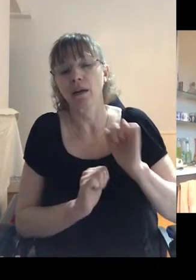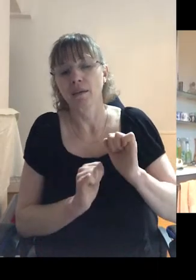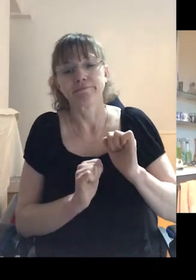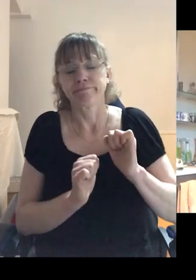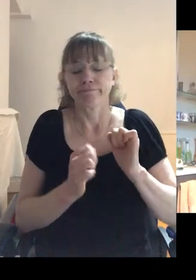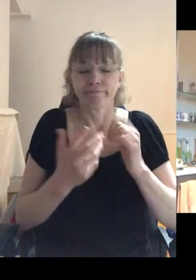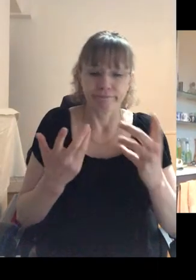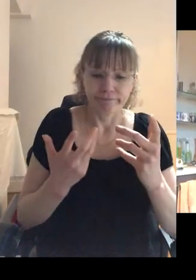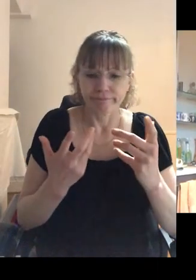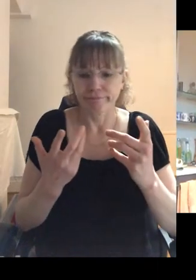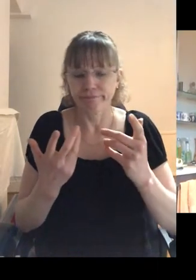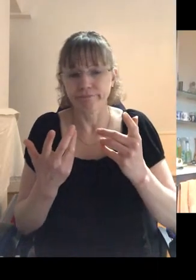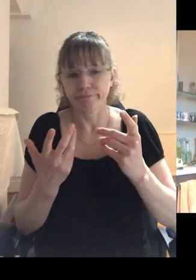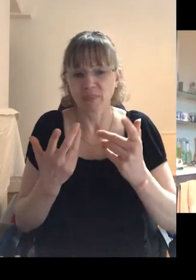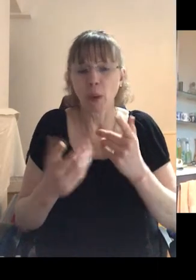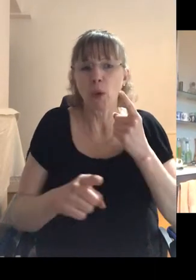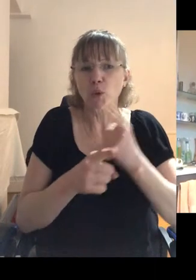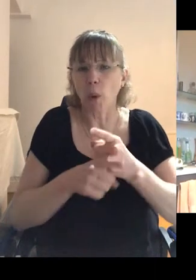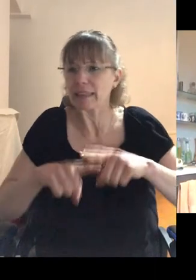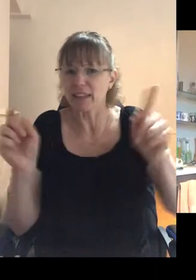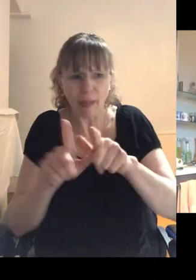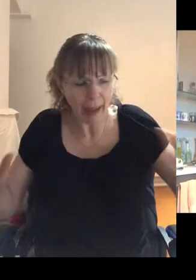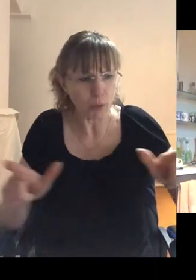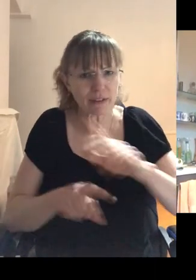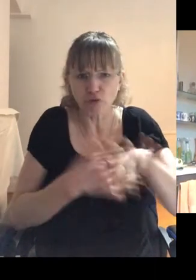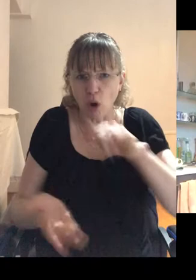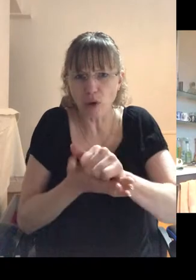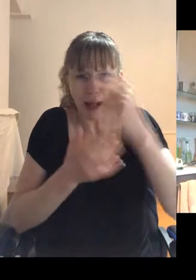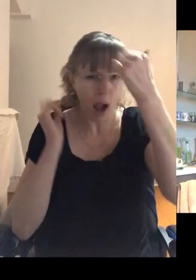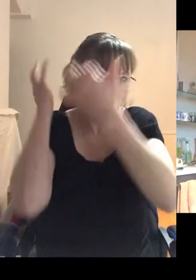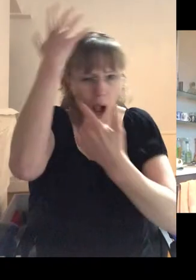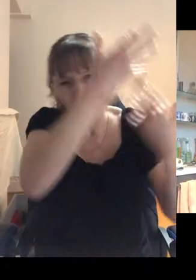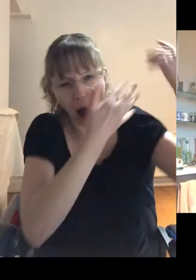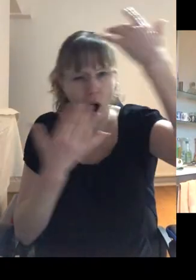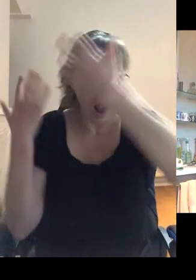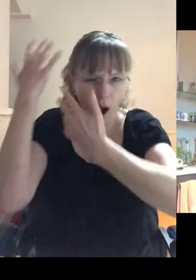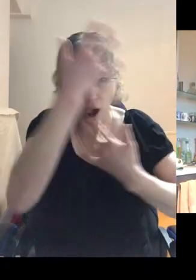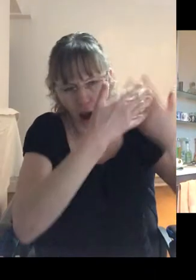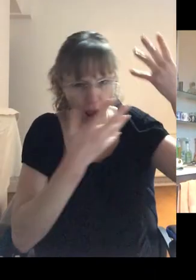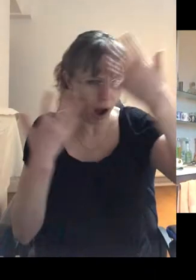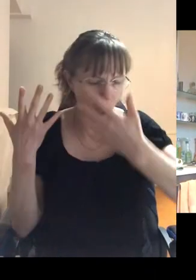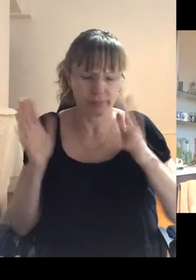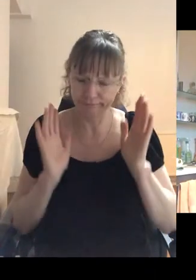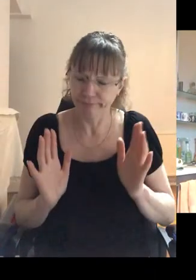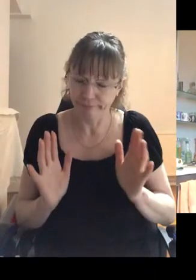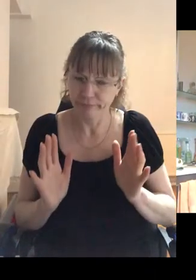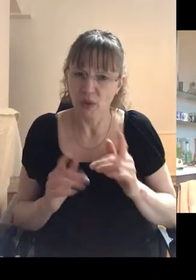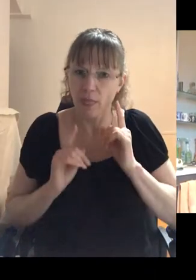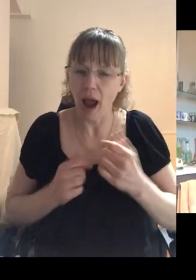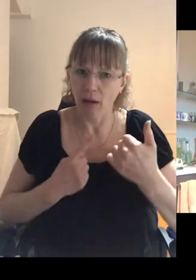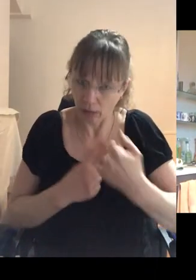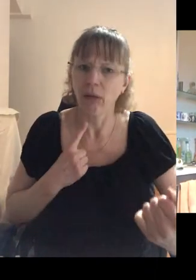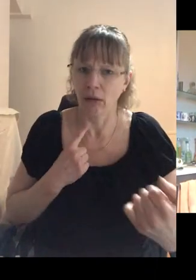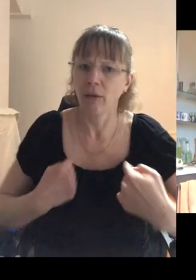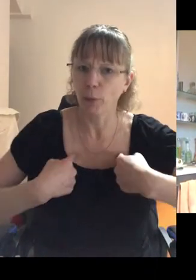incoherent, was coming in and out, was speaking in different languages in the same sentence. Yeah. Doing all of those things. So that